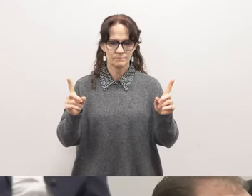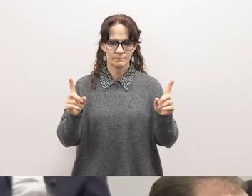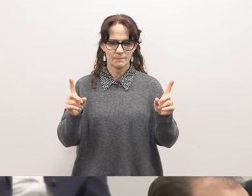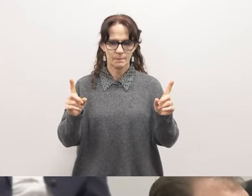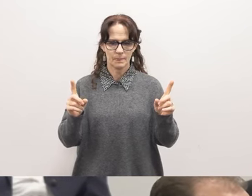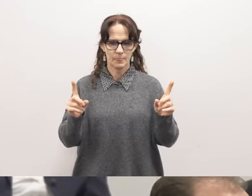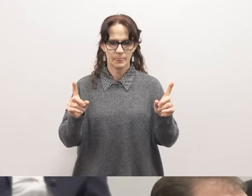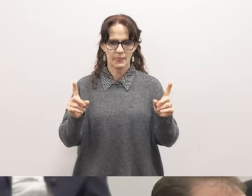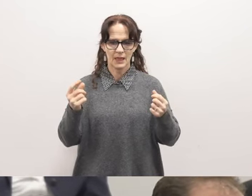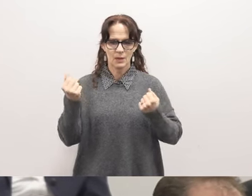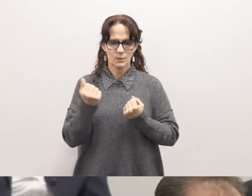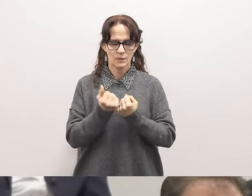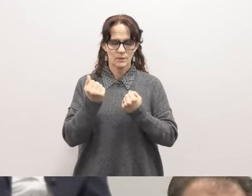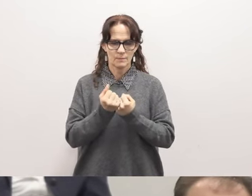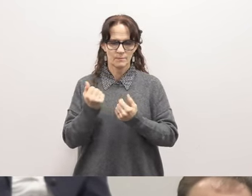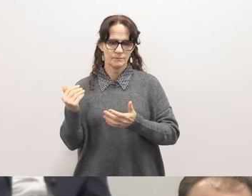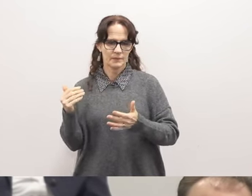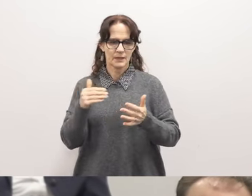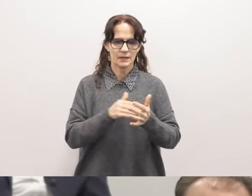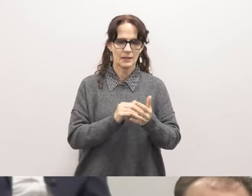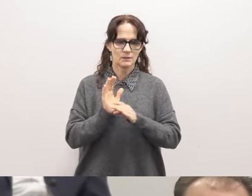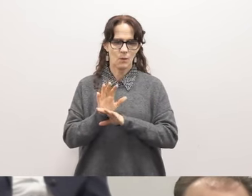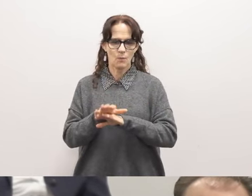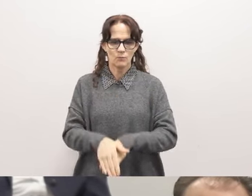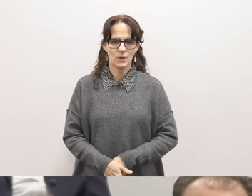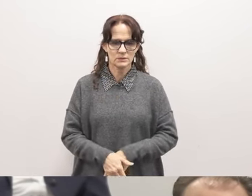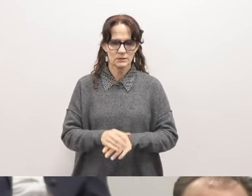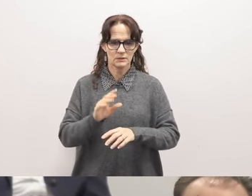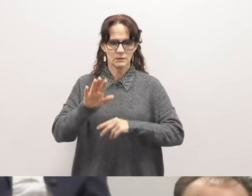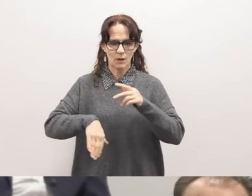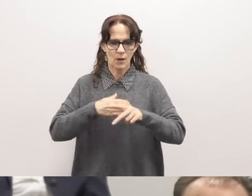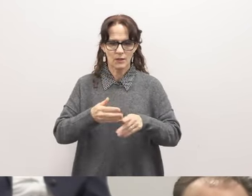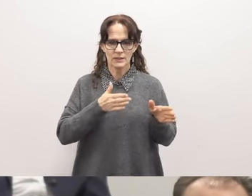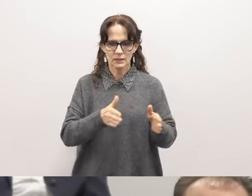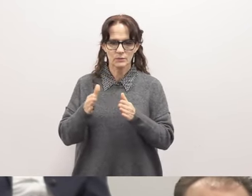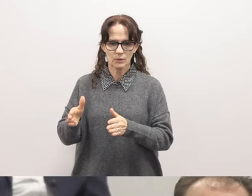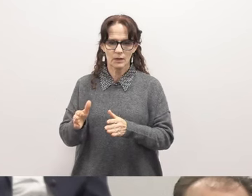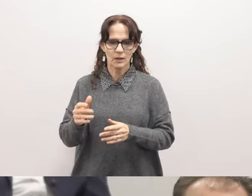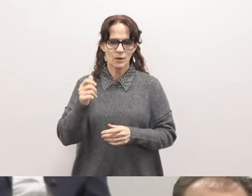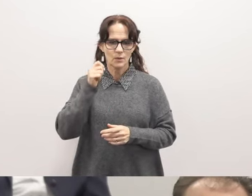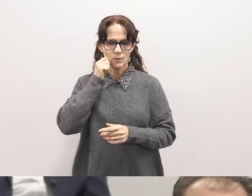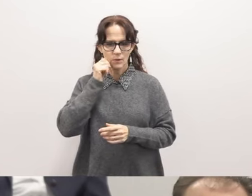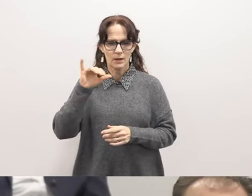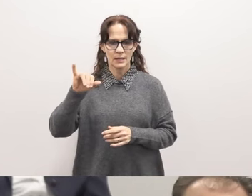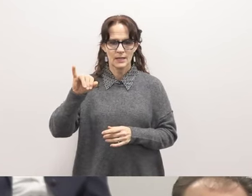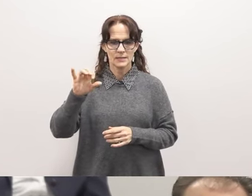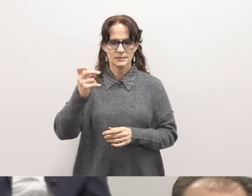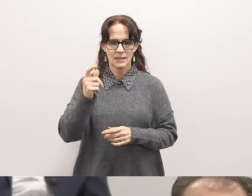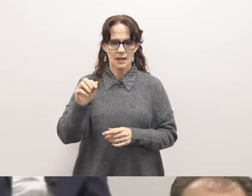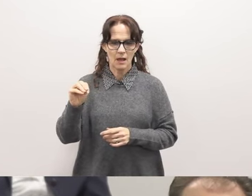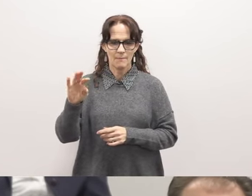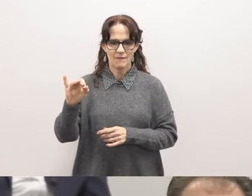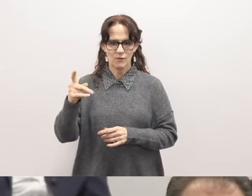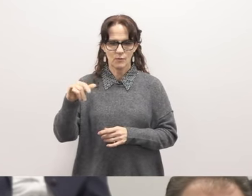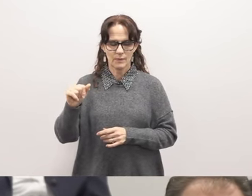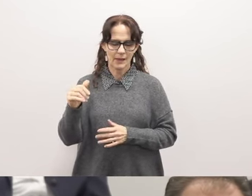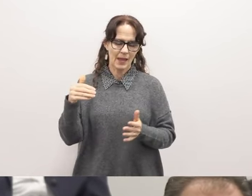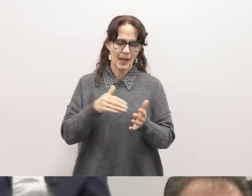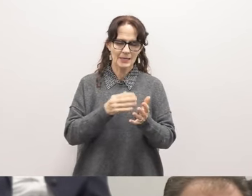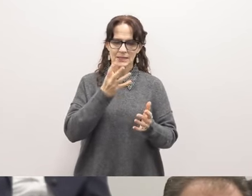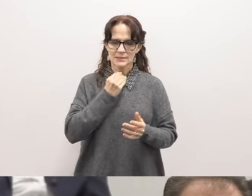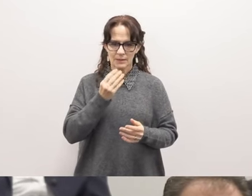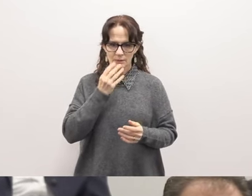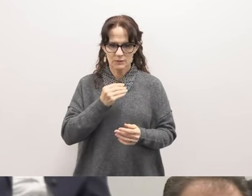We stand against oppression in all its forms, racism, Islamophobia, anti-Semitism,